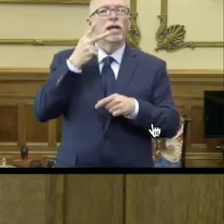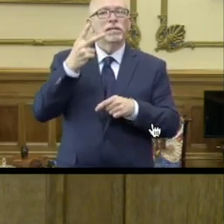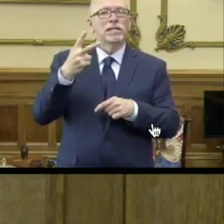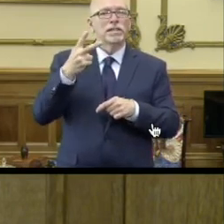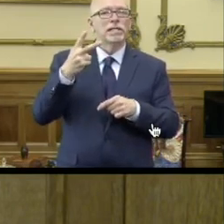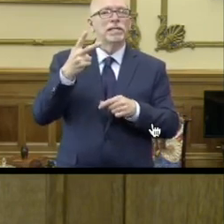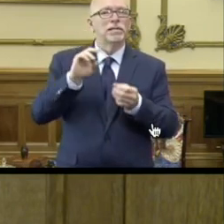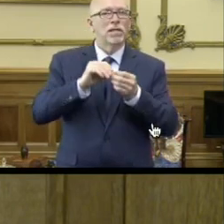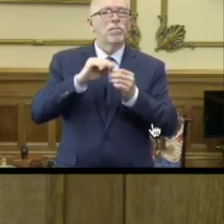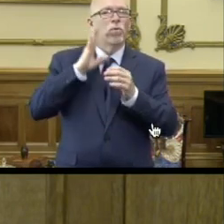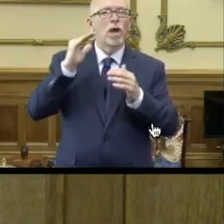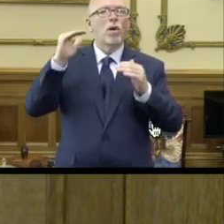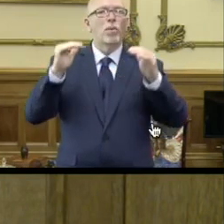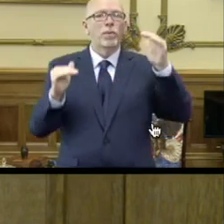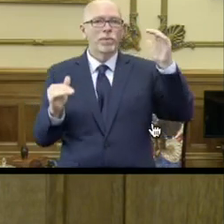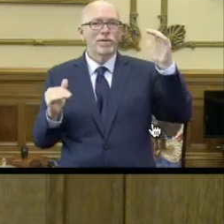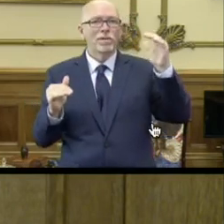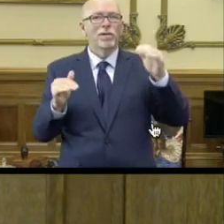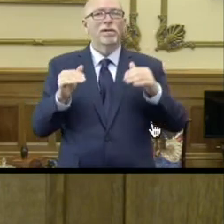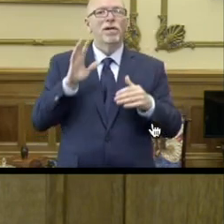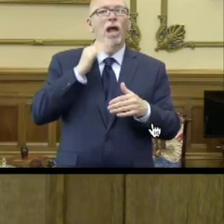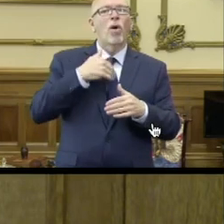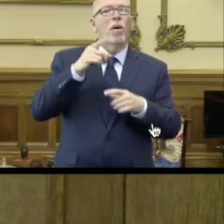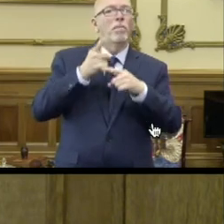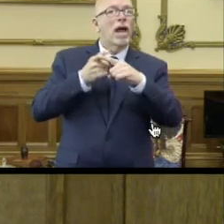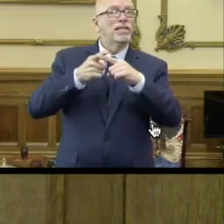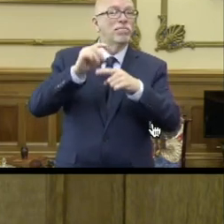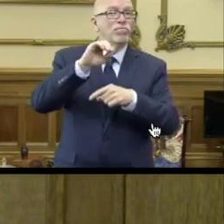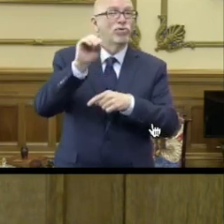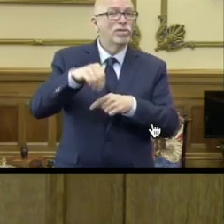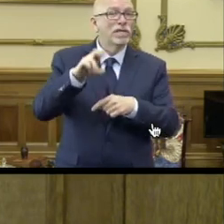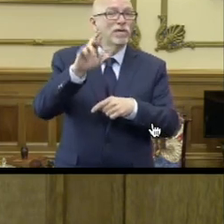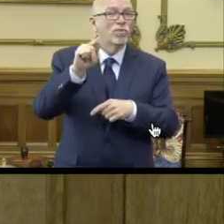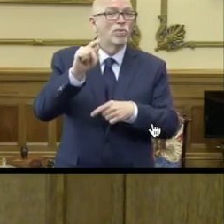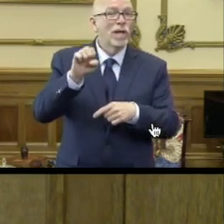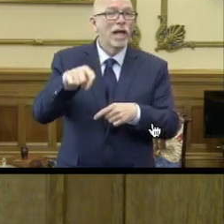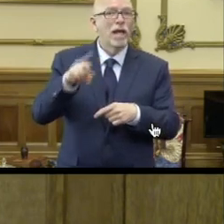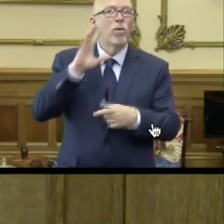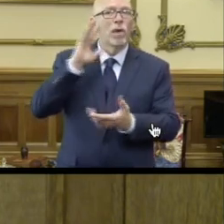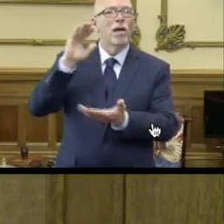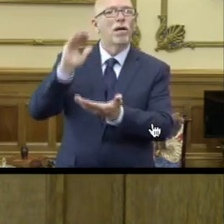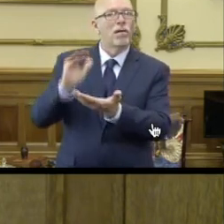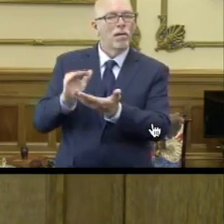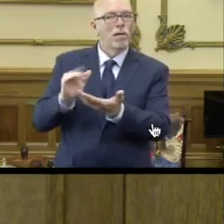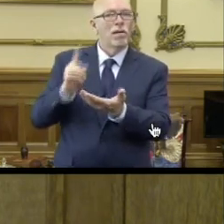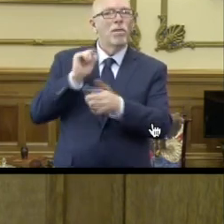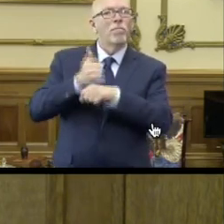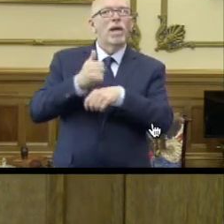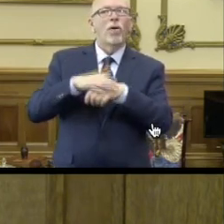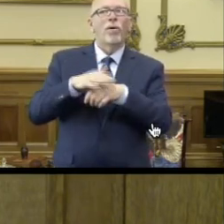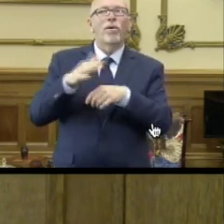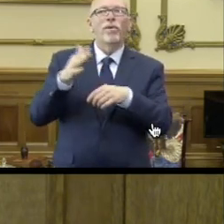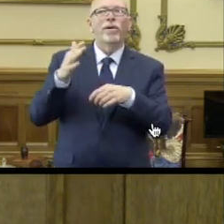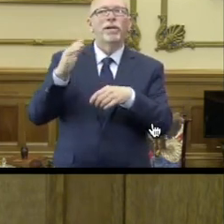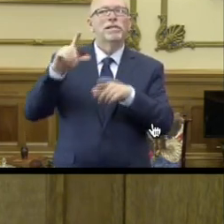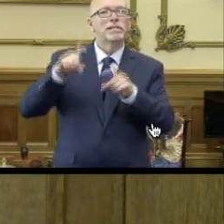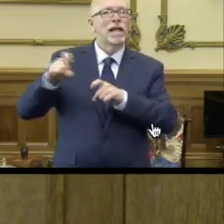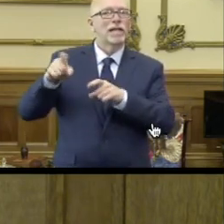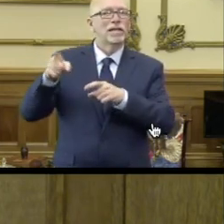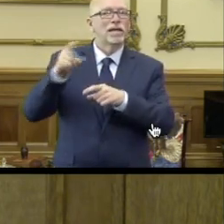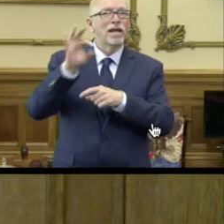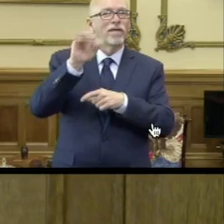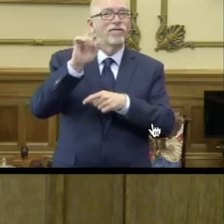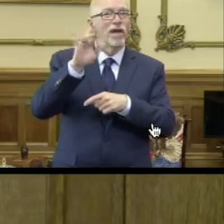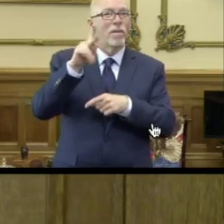more of what our true positivity rate is. And we do think that it is, based on some of the testing with the Fairbank